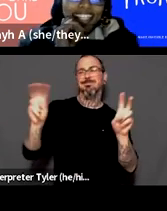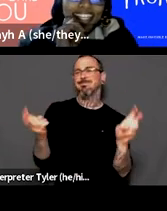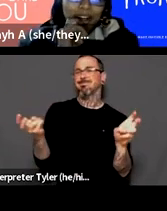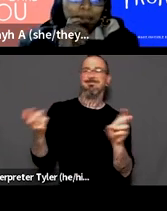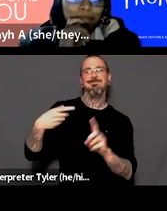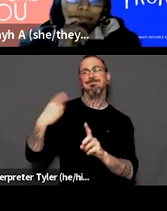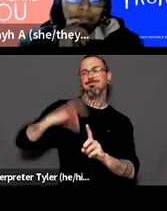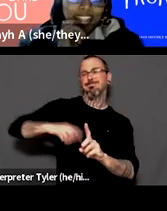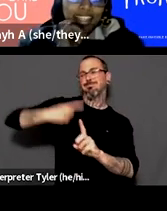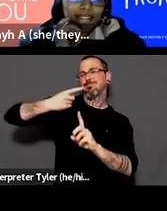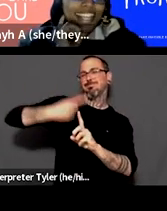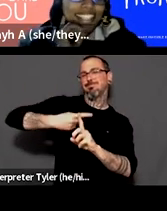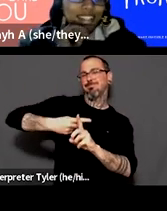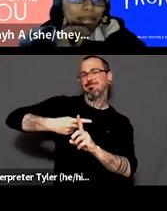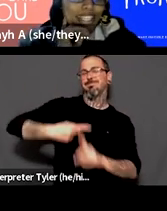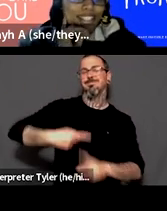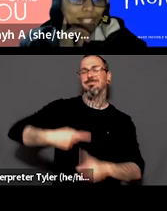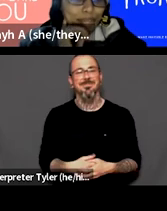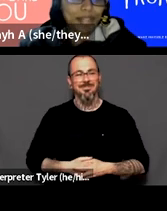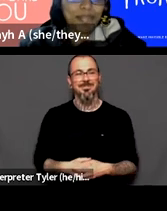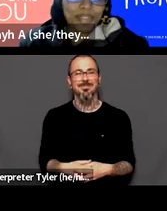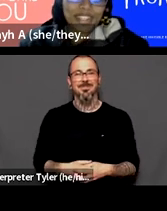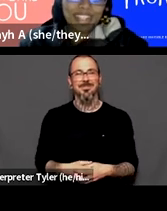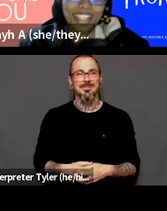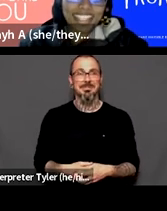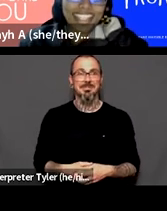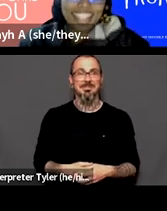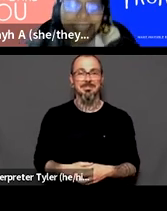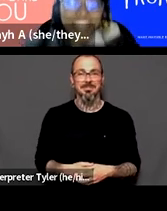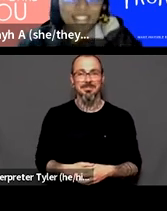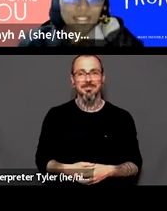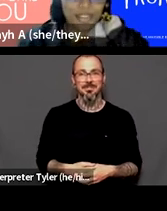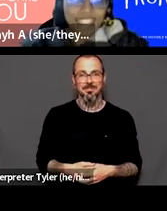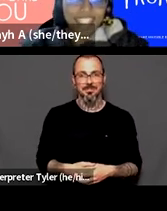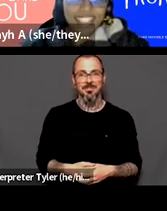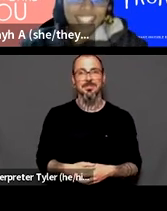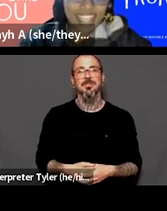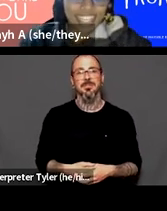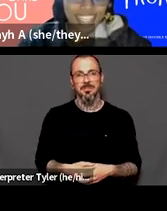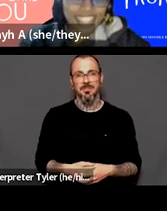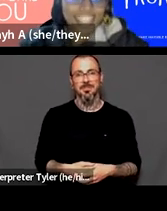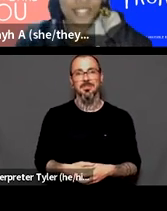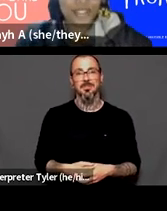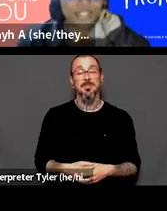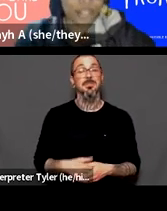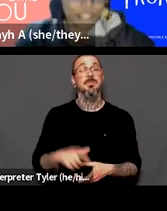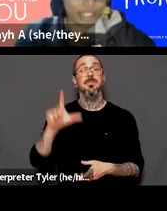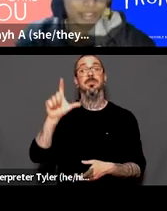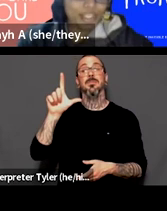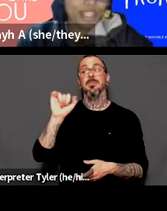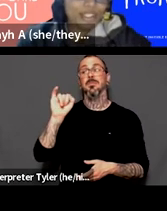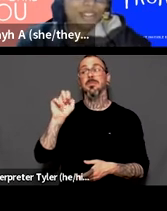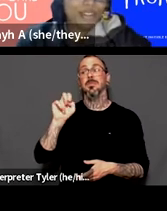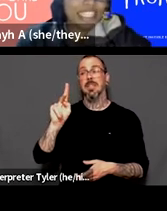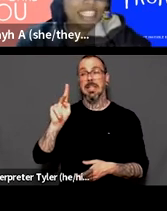really, um, kind of flexed our brains quite a bit. So here's the link to the document.